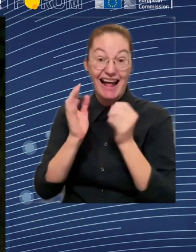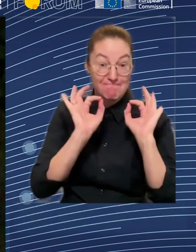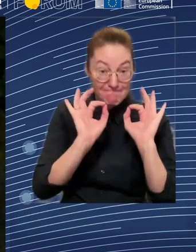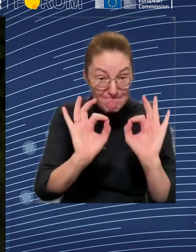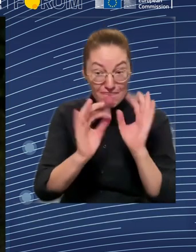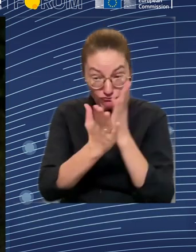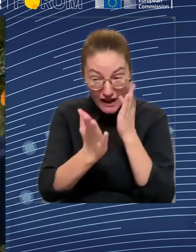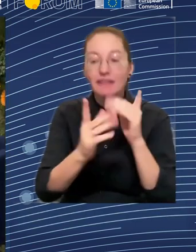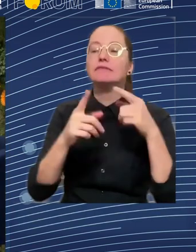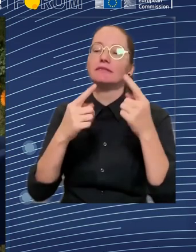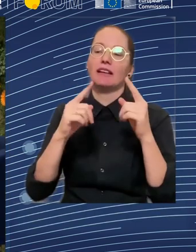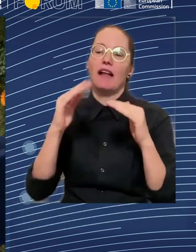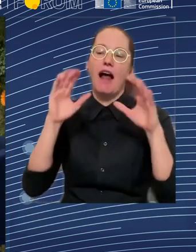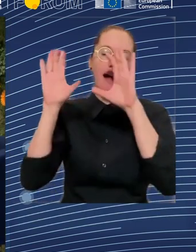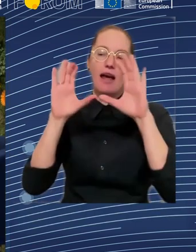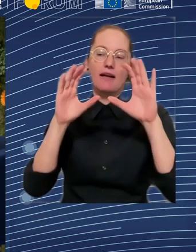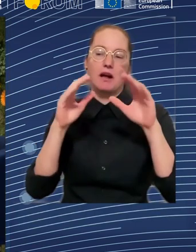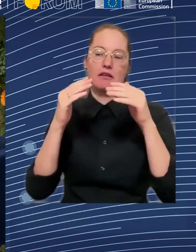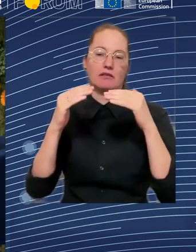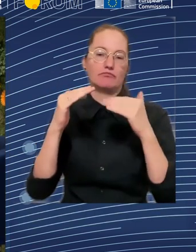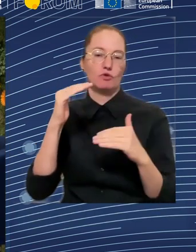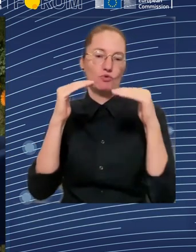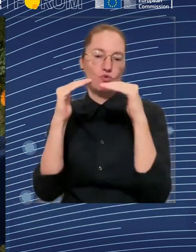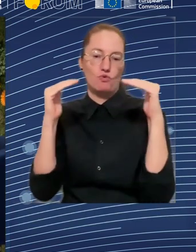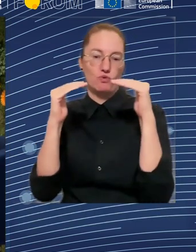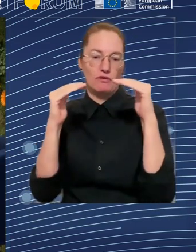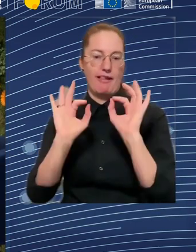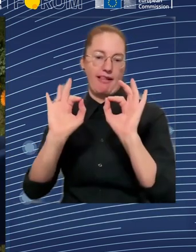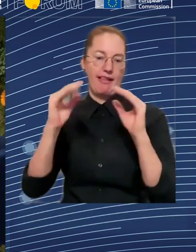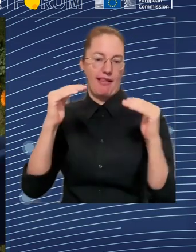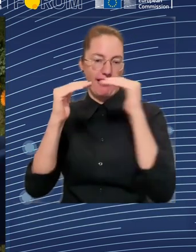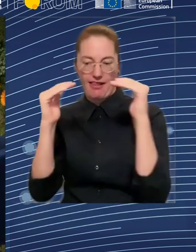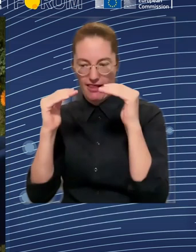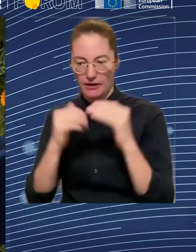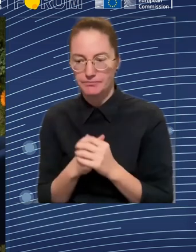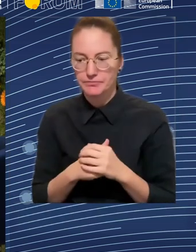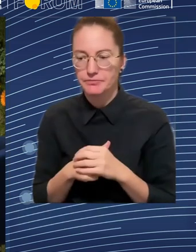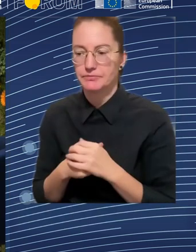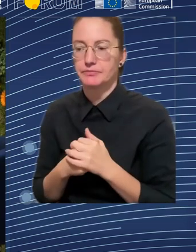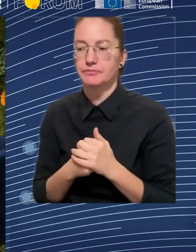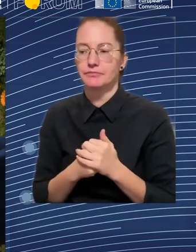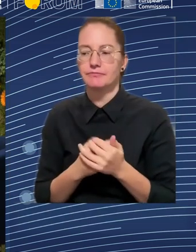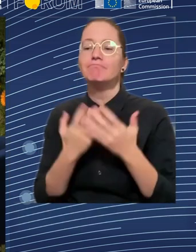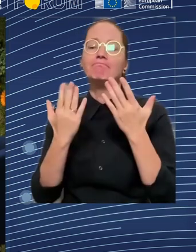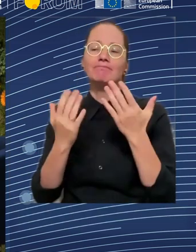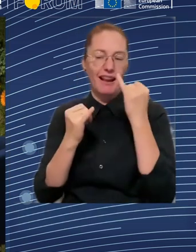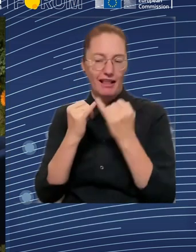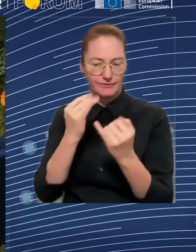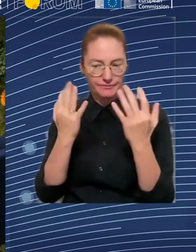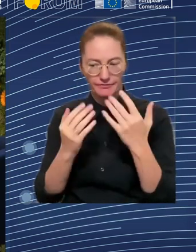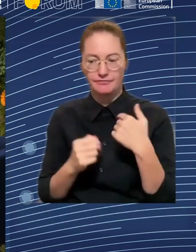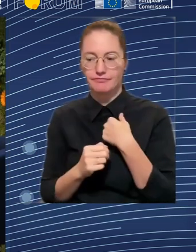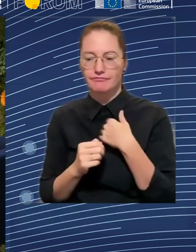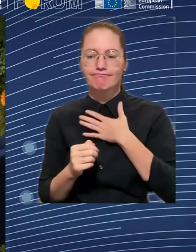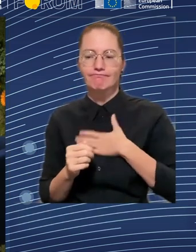future, right? But instead of stability, what I see in many of the European countries at the